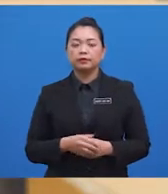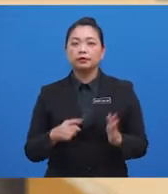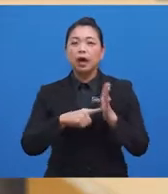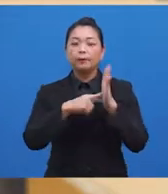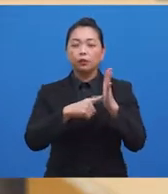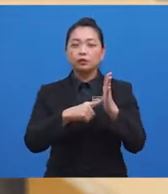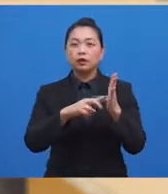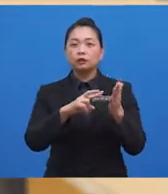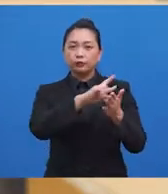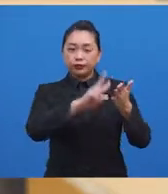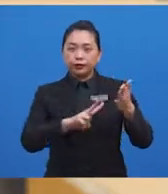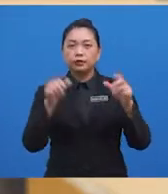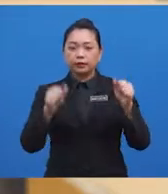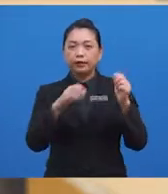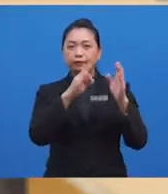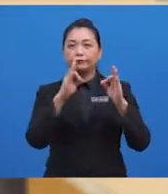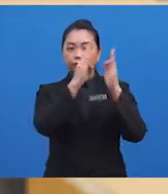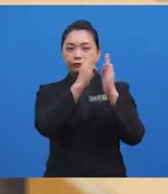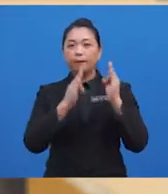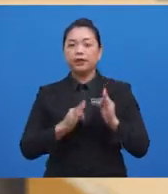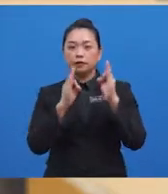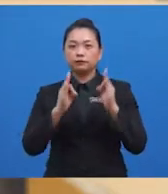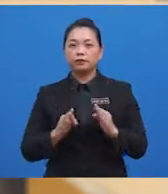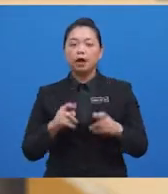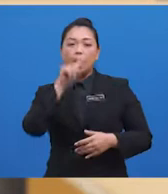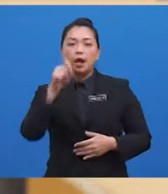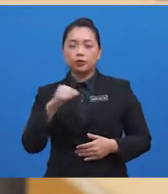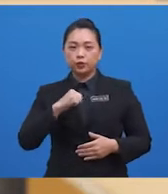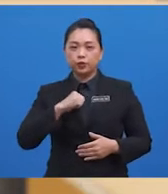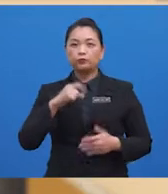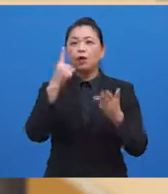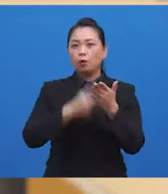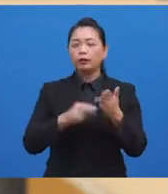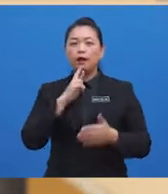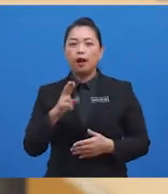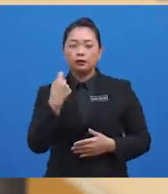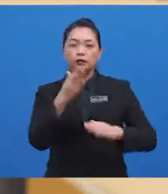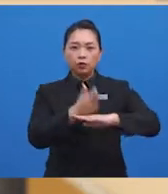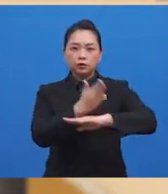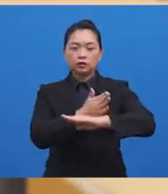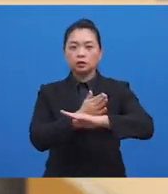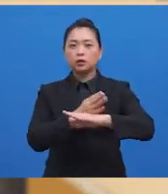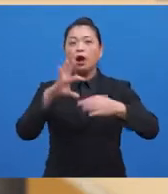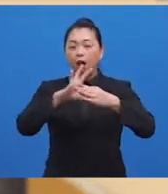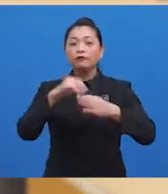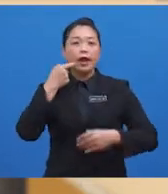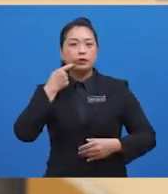a reader can formulate, could look like this. Ask yourself as you are reading, what are the consequences of addiction?